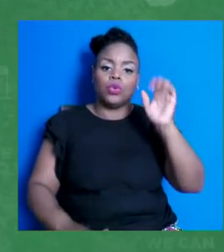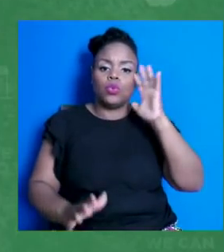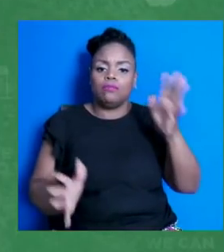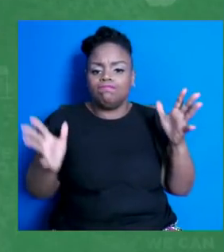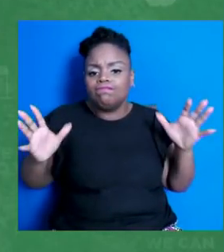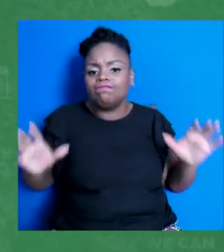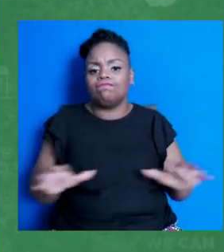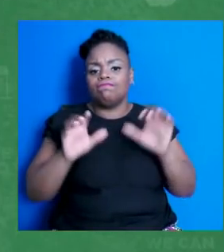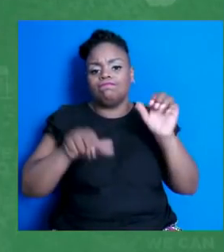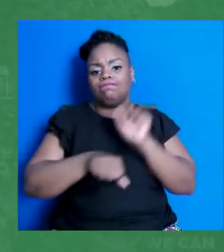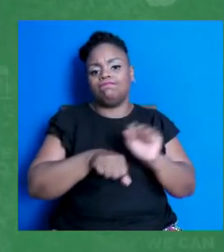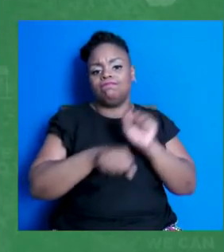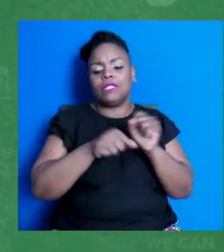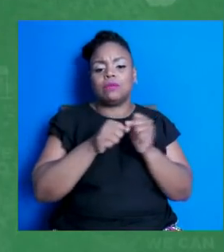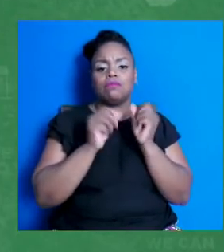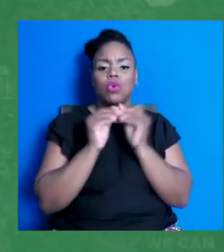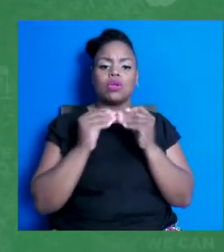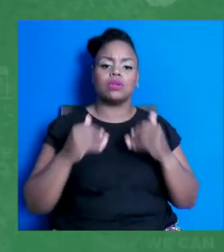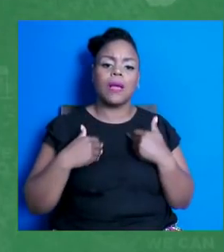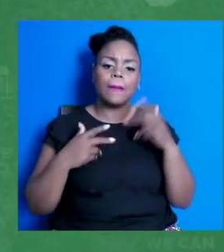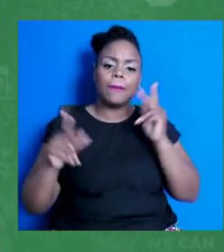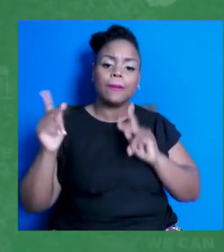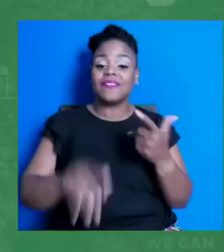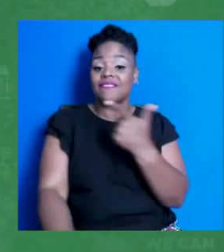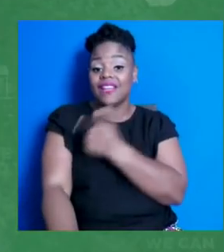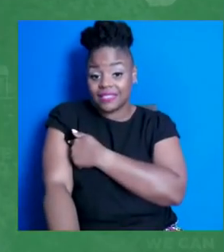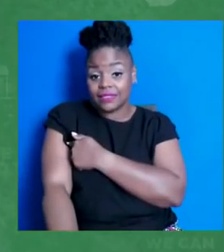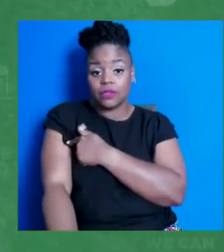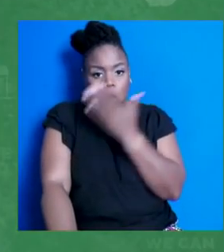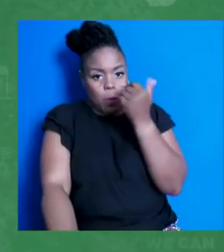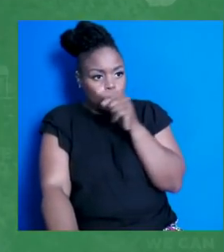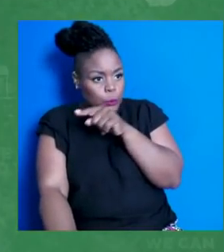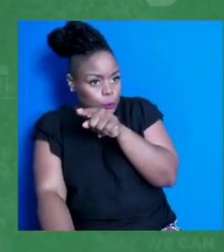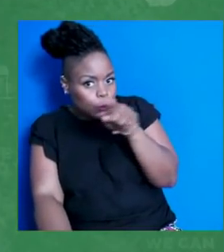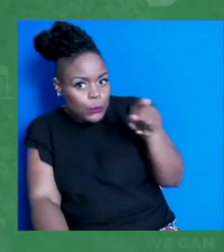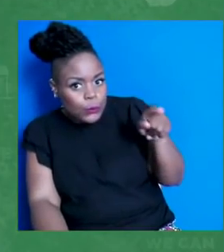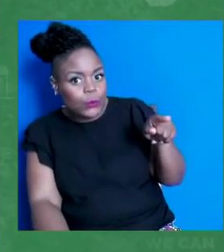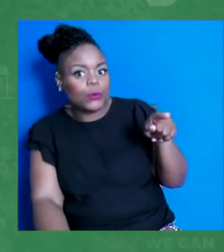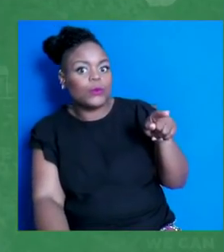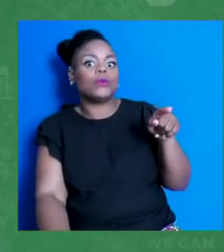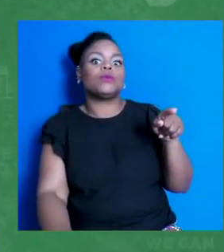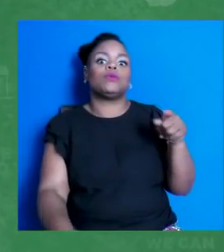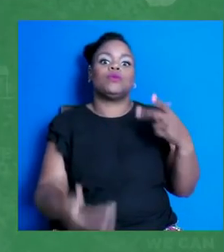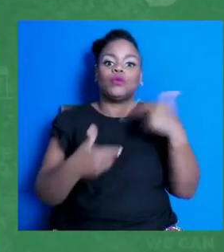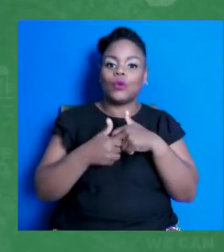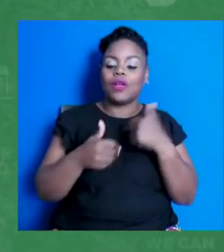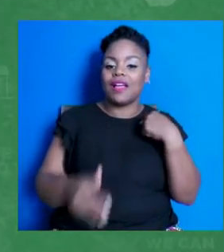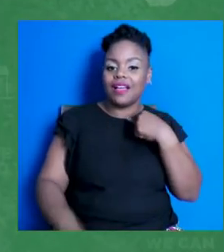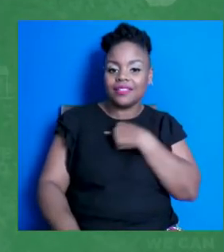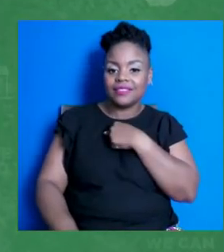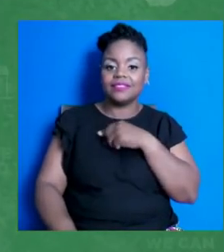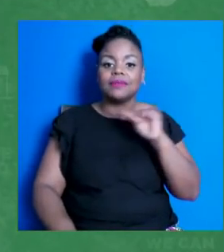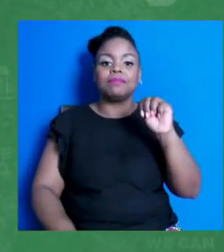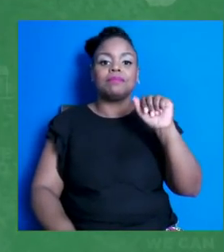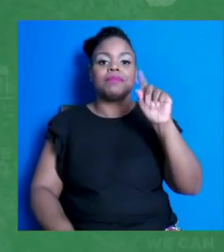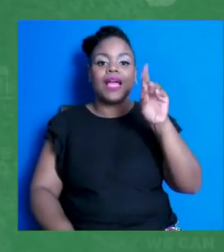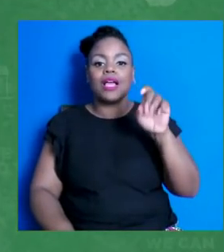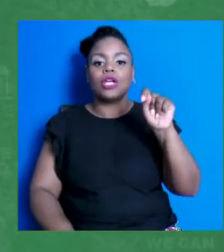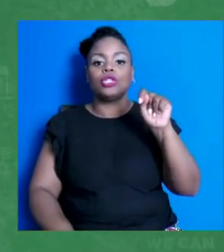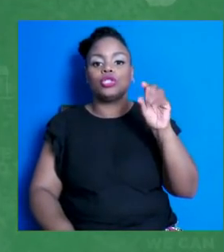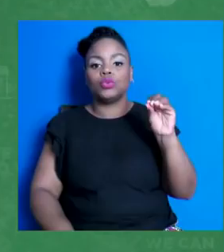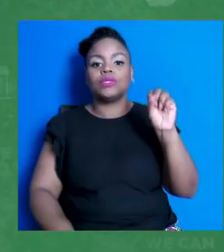We hope you will join us. Visit madetosave.org backslash back to school